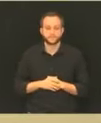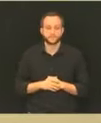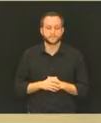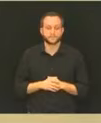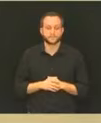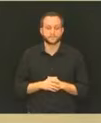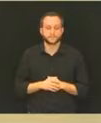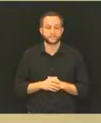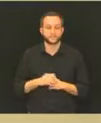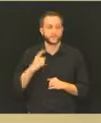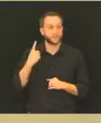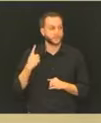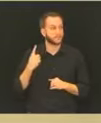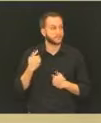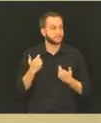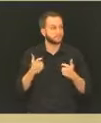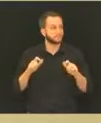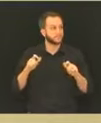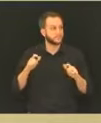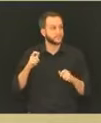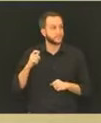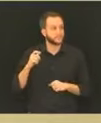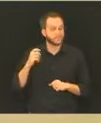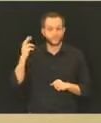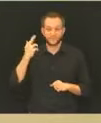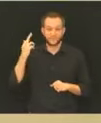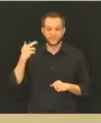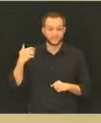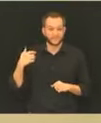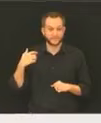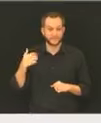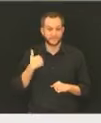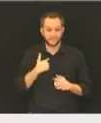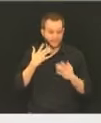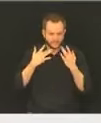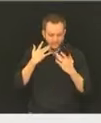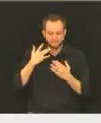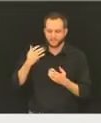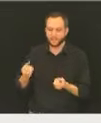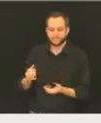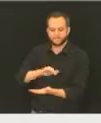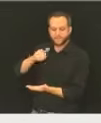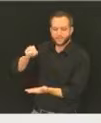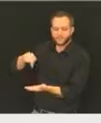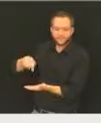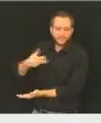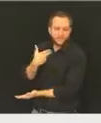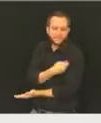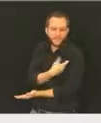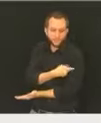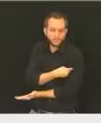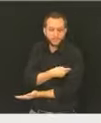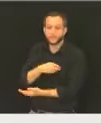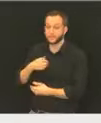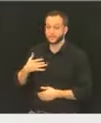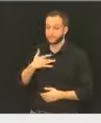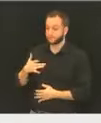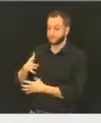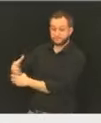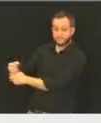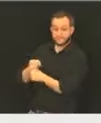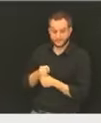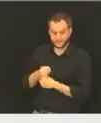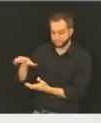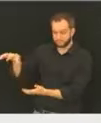critical limiting factor has been the number of vaccine doses that we have. Everything that we've received, we have distributed